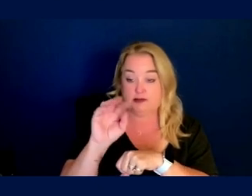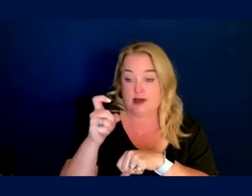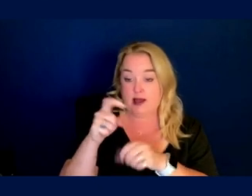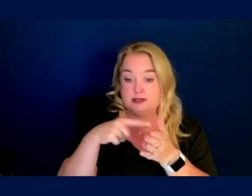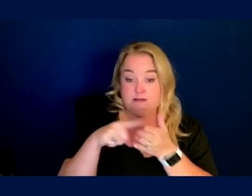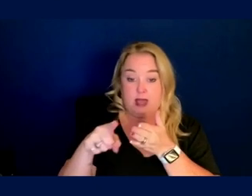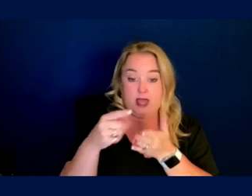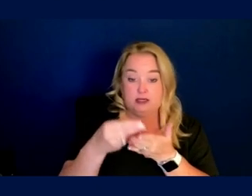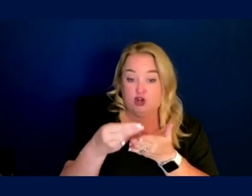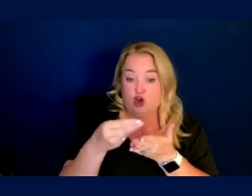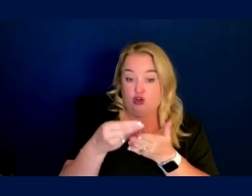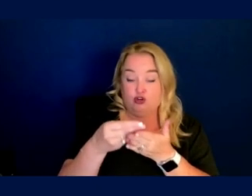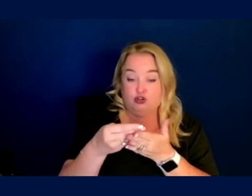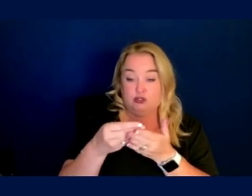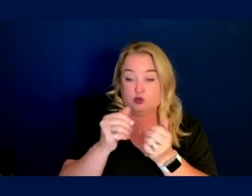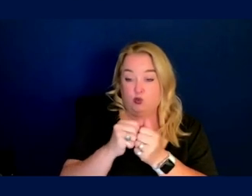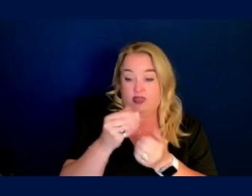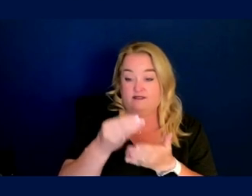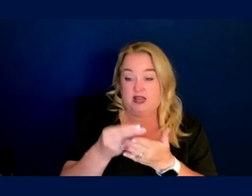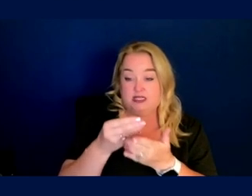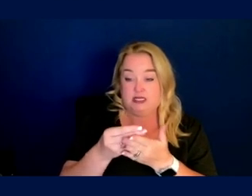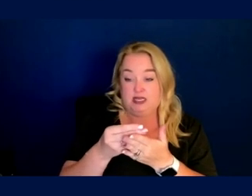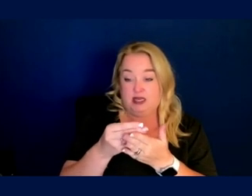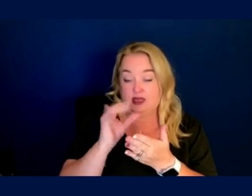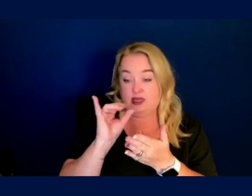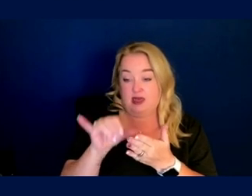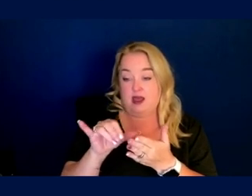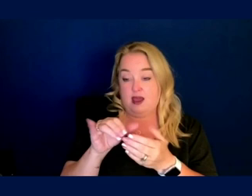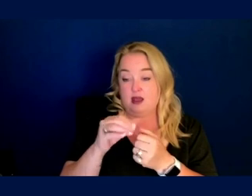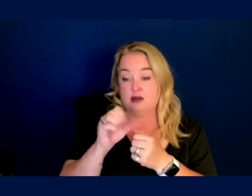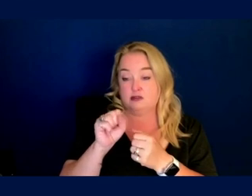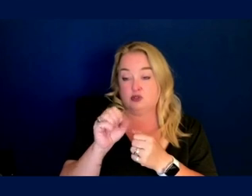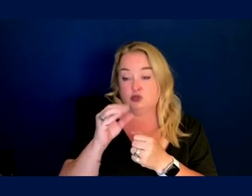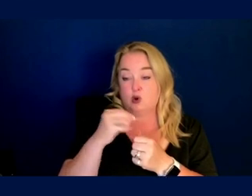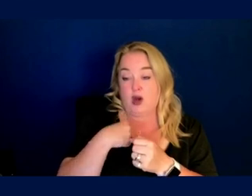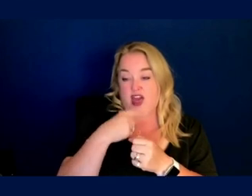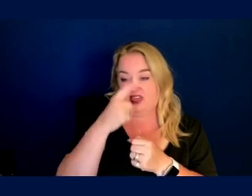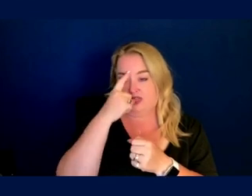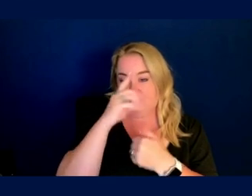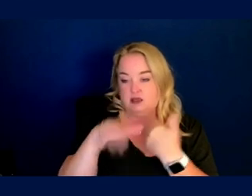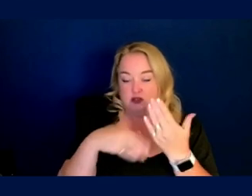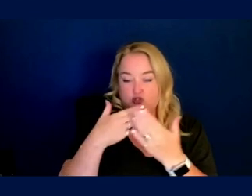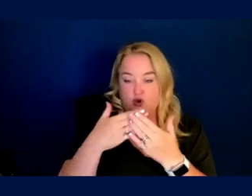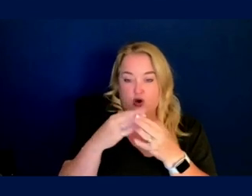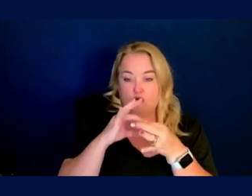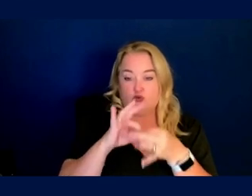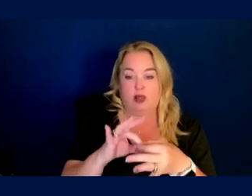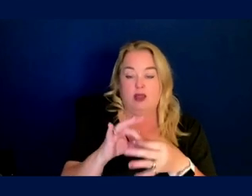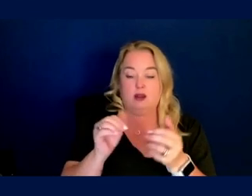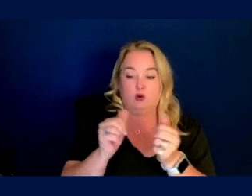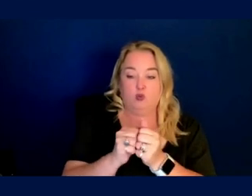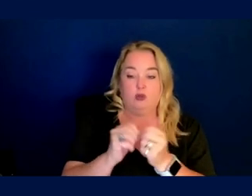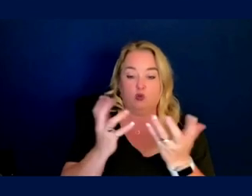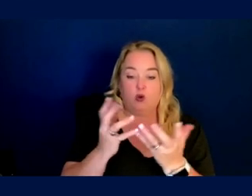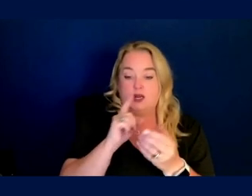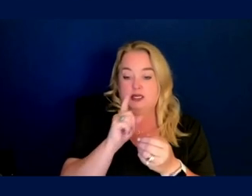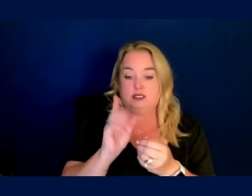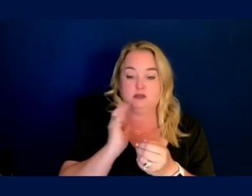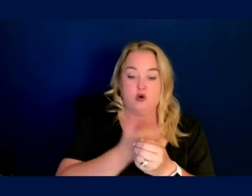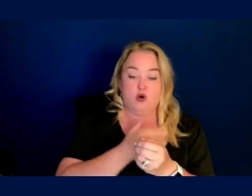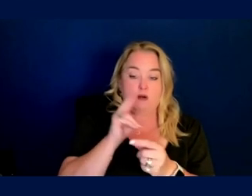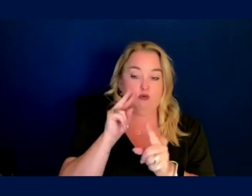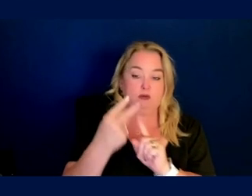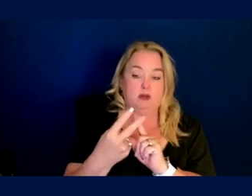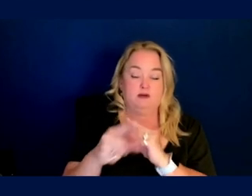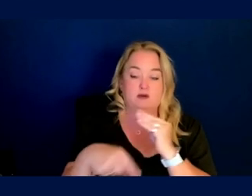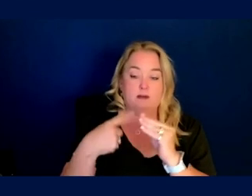that go into, you know, funding these efforts potentially. Uh, I think, I think it all comes back around to, you know, what is our perception on